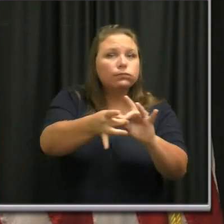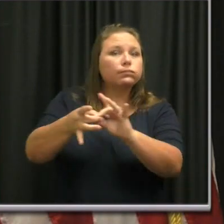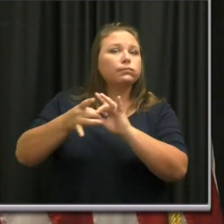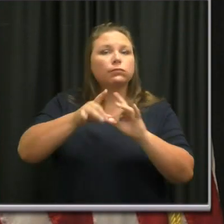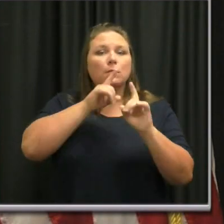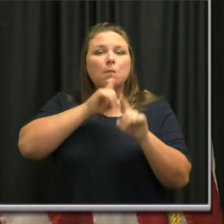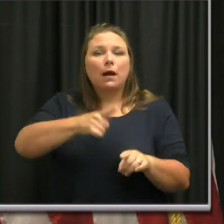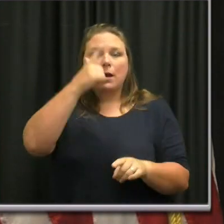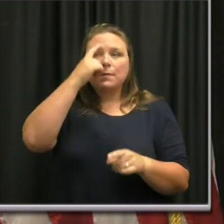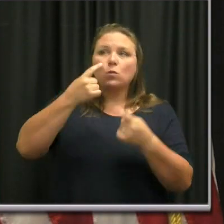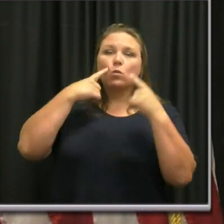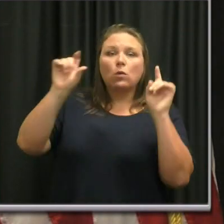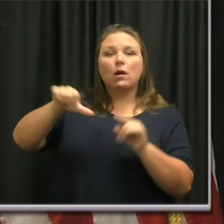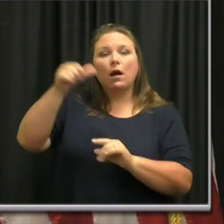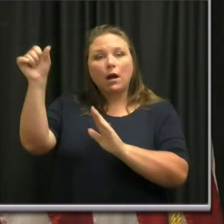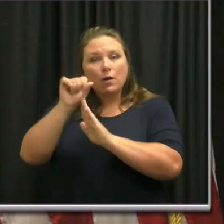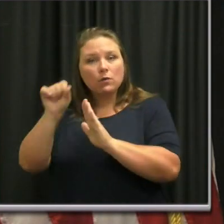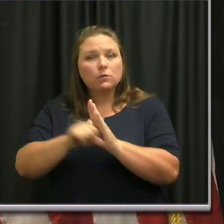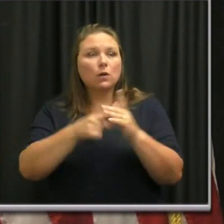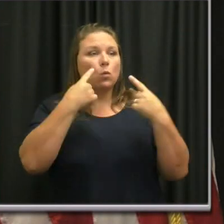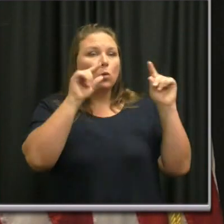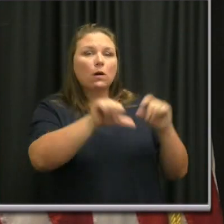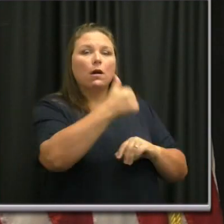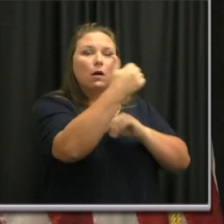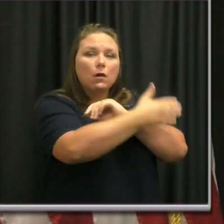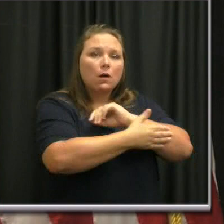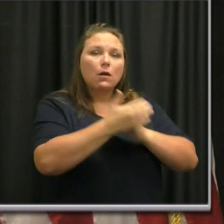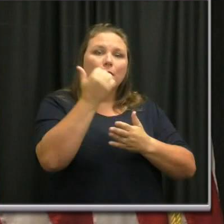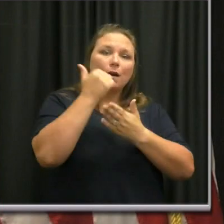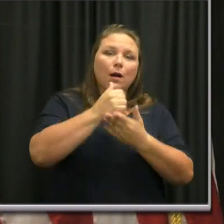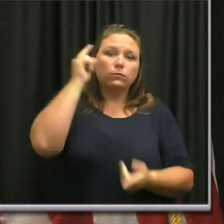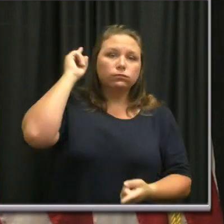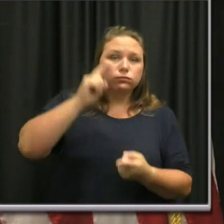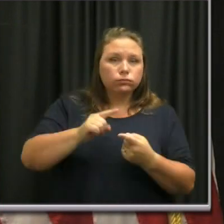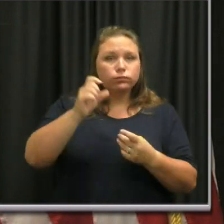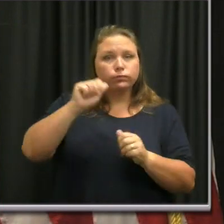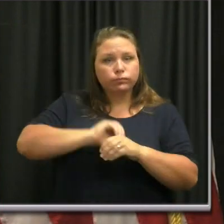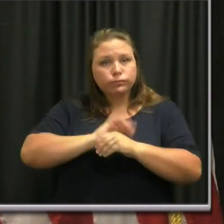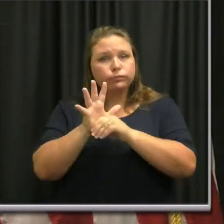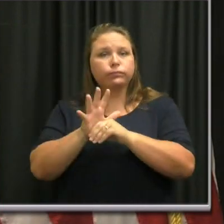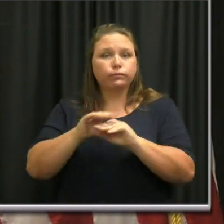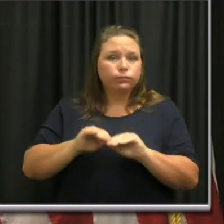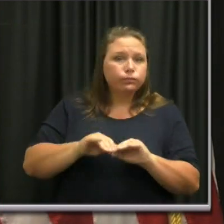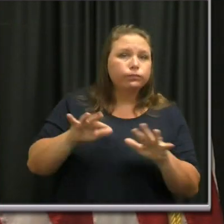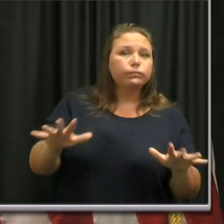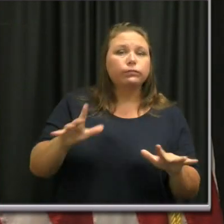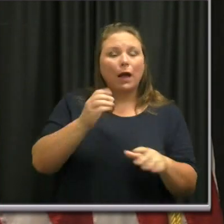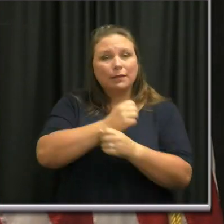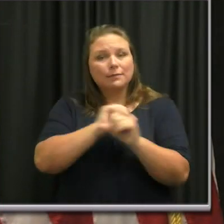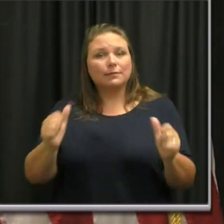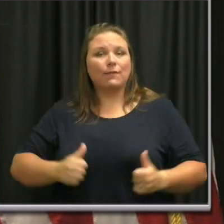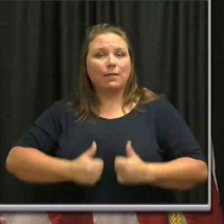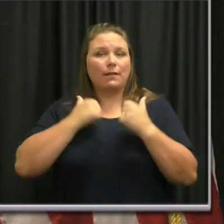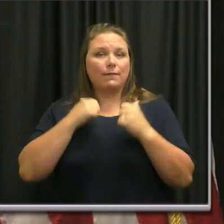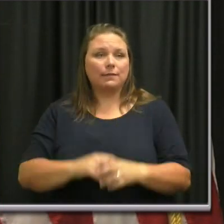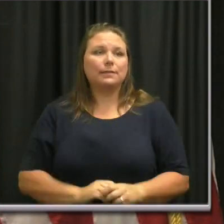countries and other states to help stem the tide of the coronavirus and save lives.